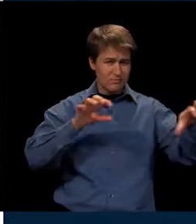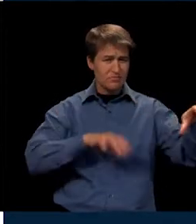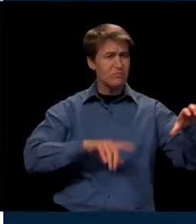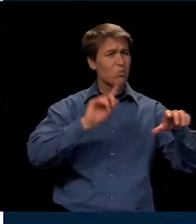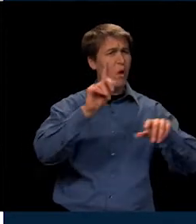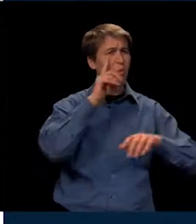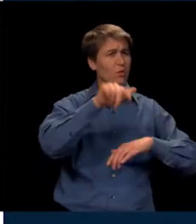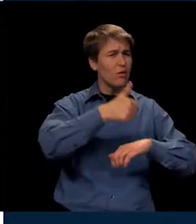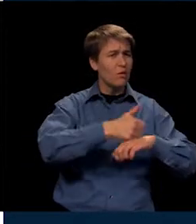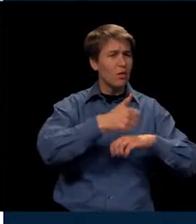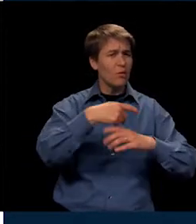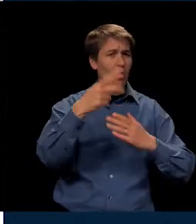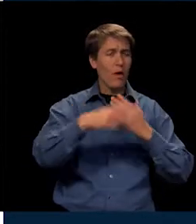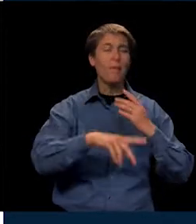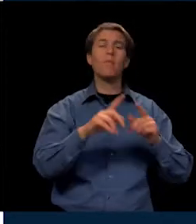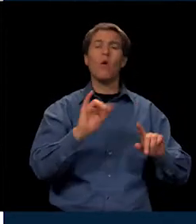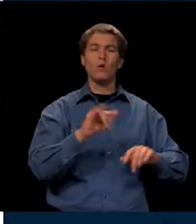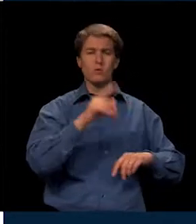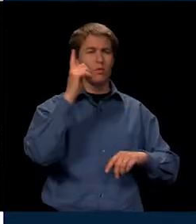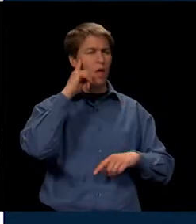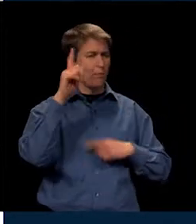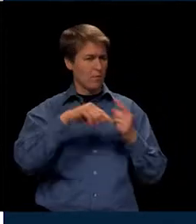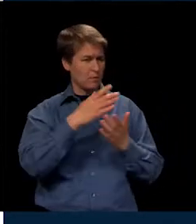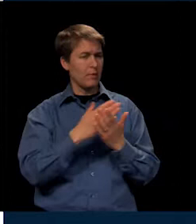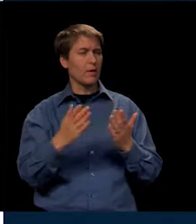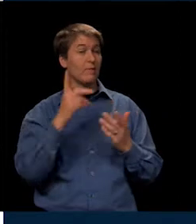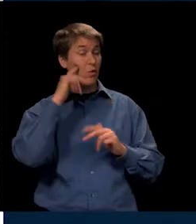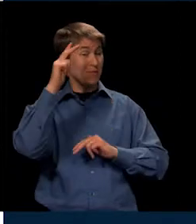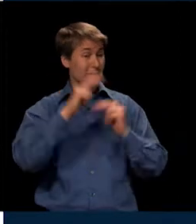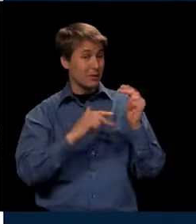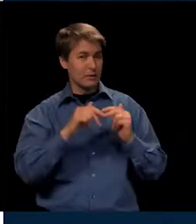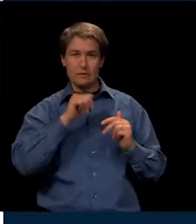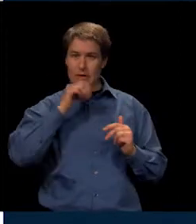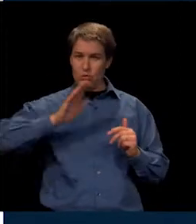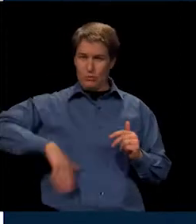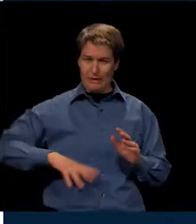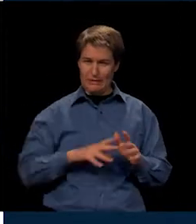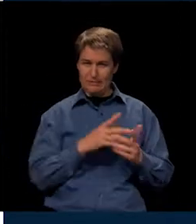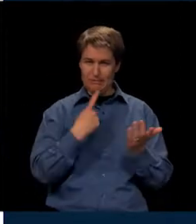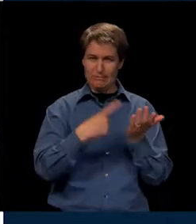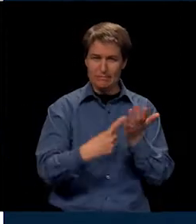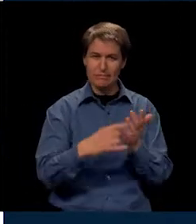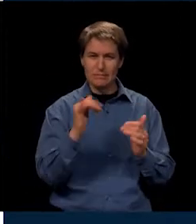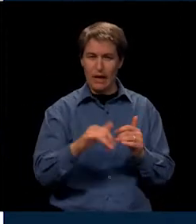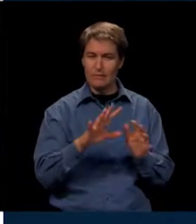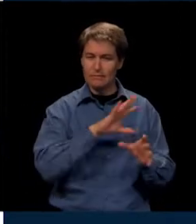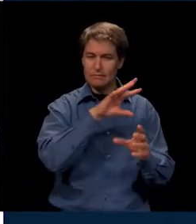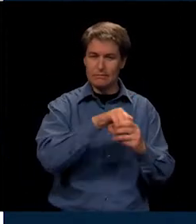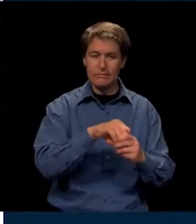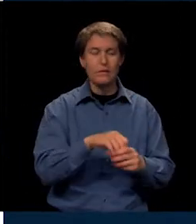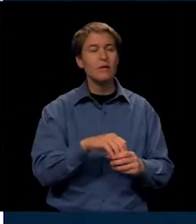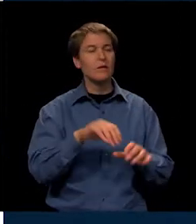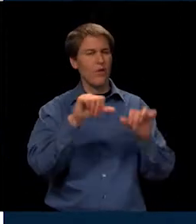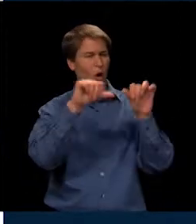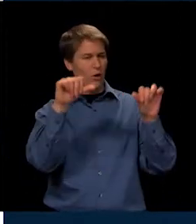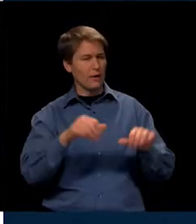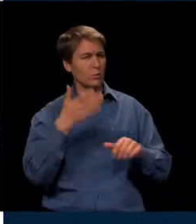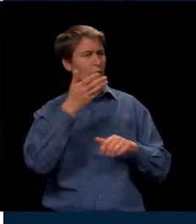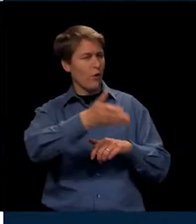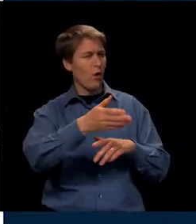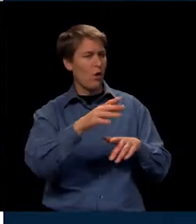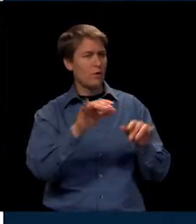we needed to consider either for building or facility needs. Not too late to get that in. And, of course, like I said, we had architects at all of our meetings